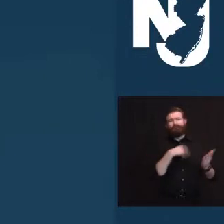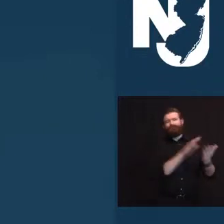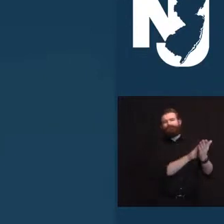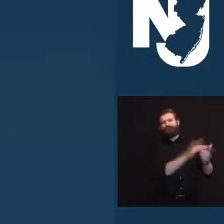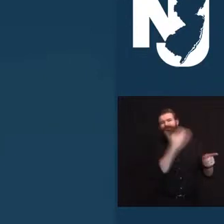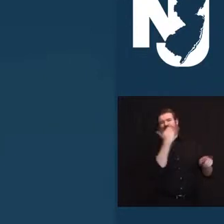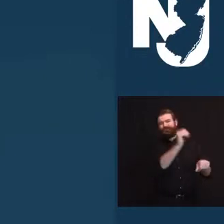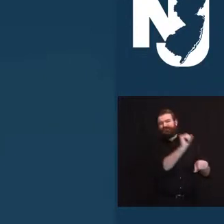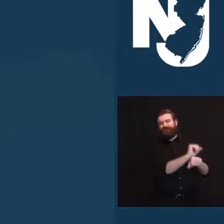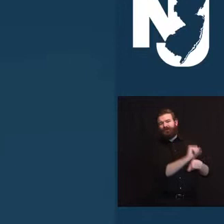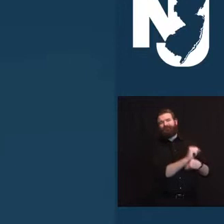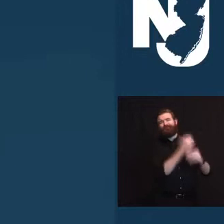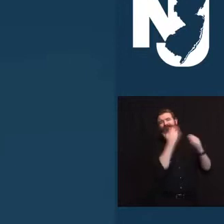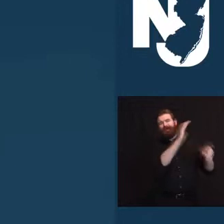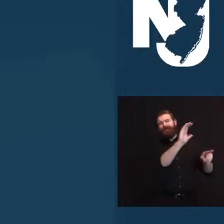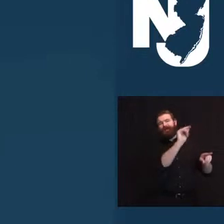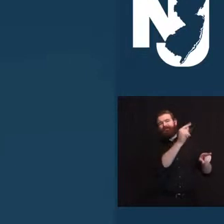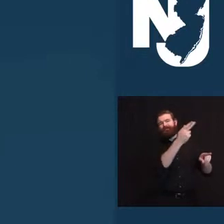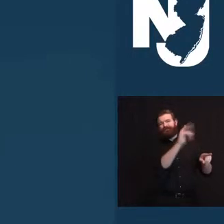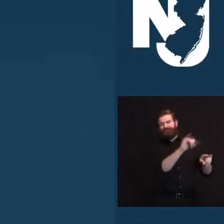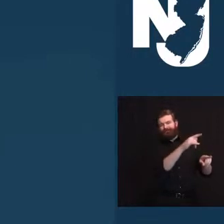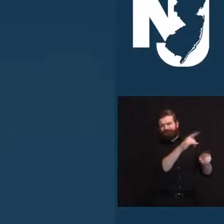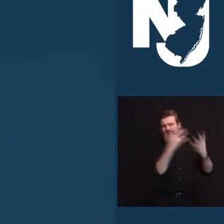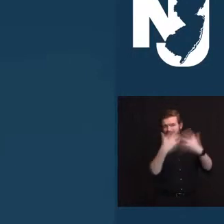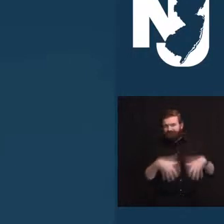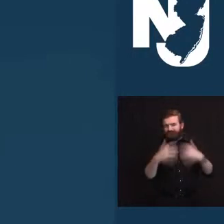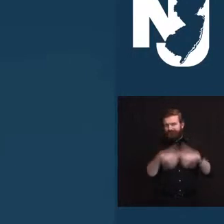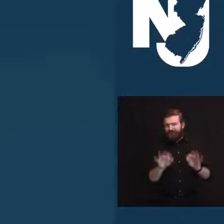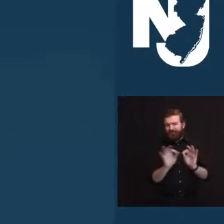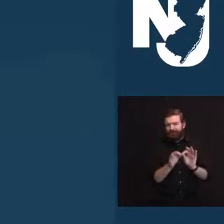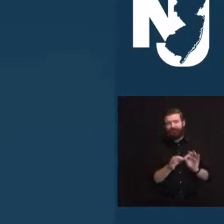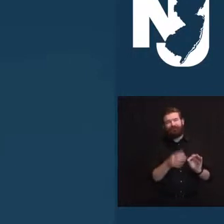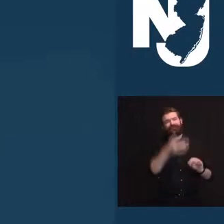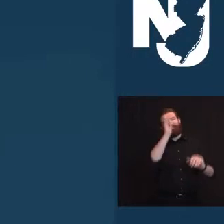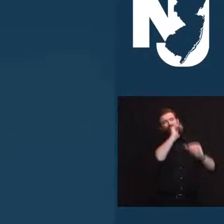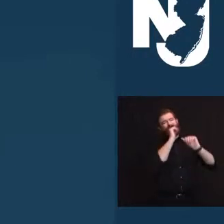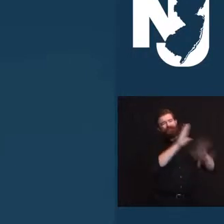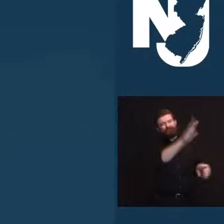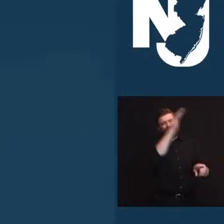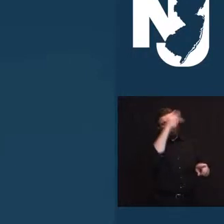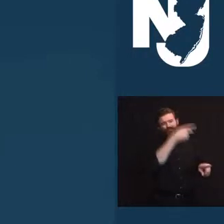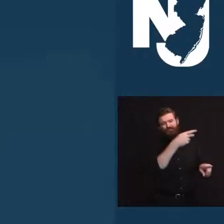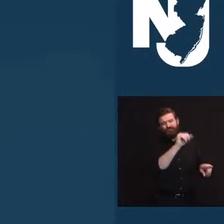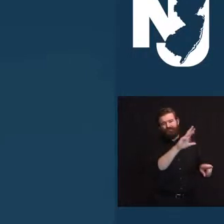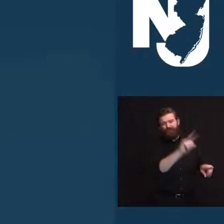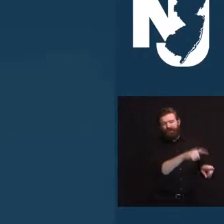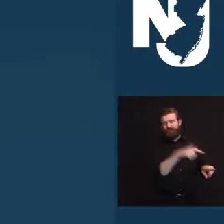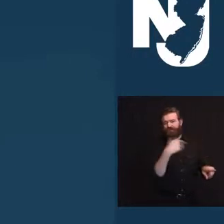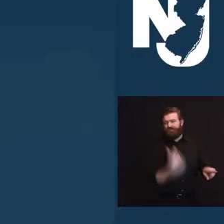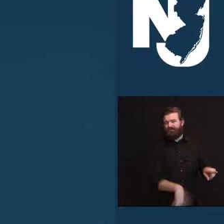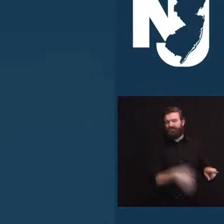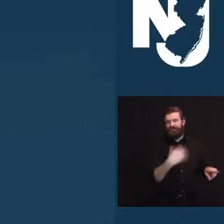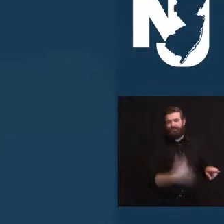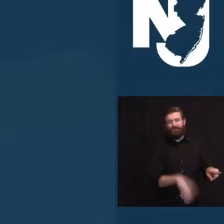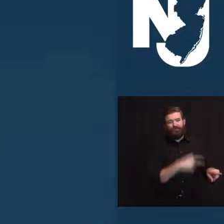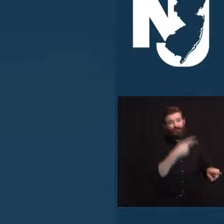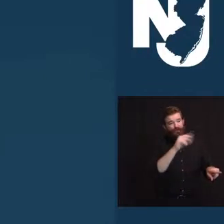coordinating. May God bless her dad, Paul, and we thank him for so ably representing our New Jersey values.